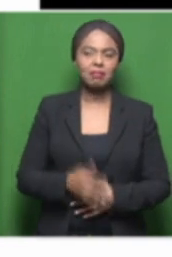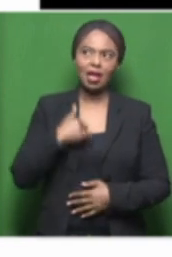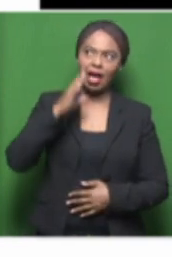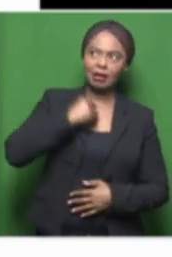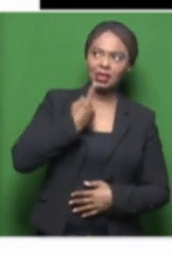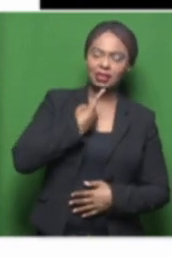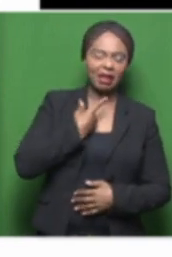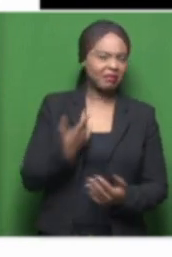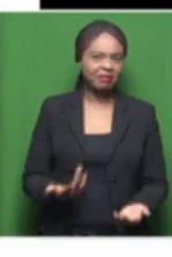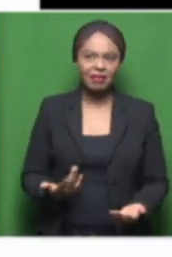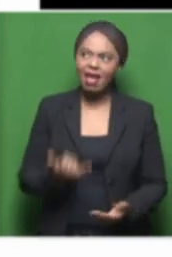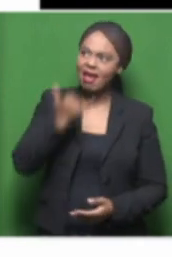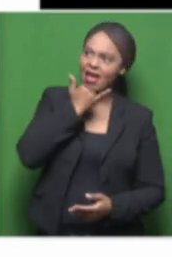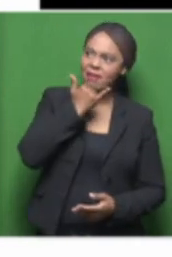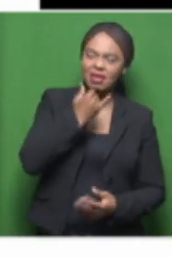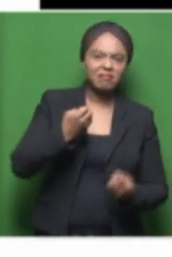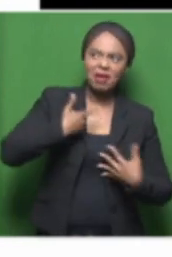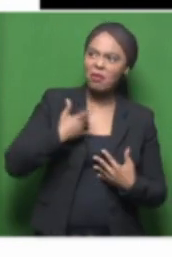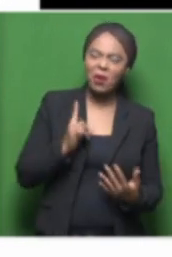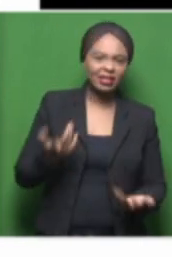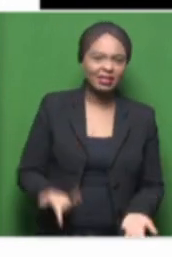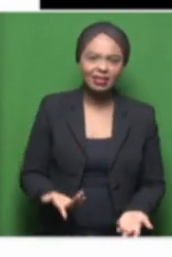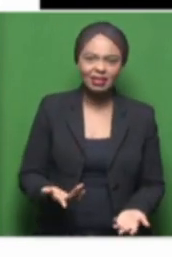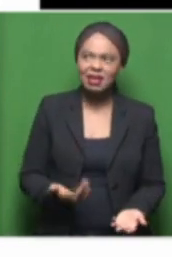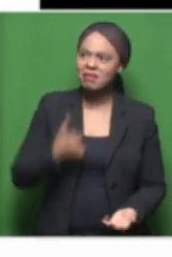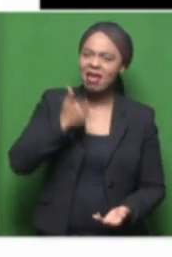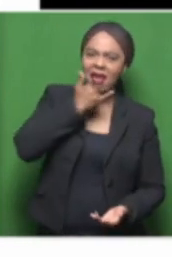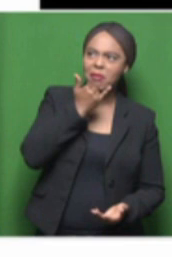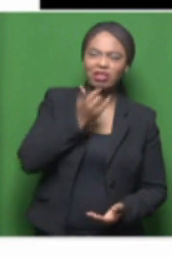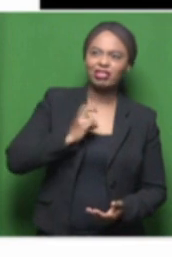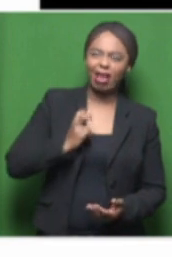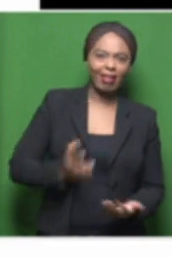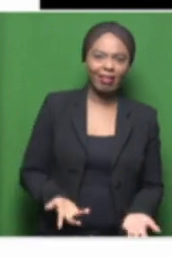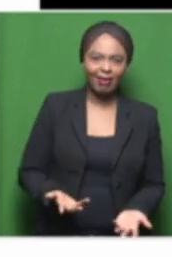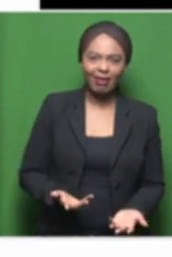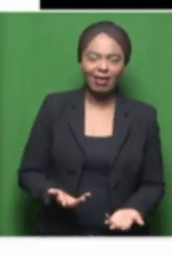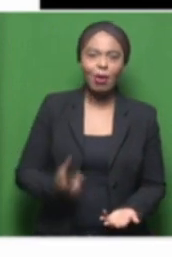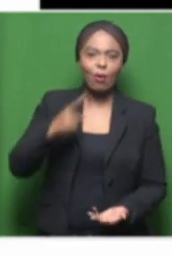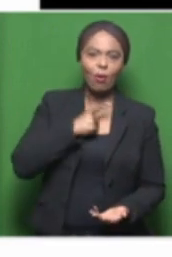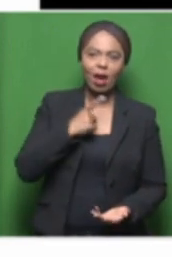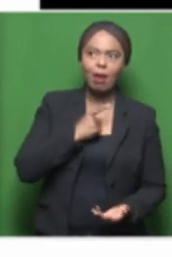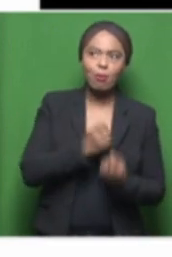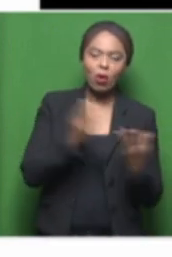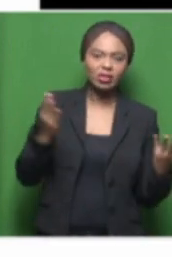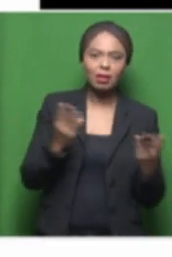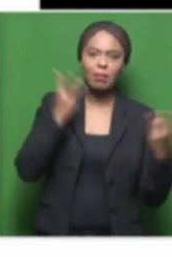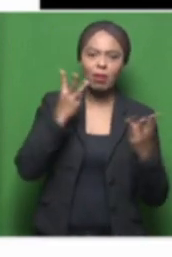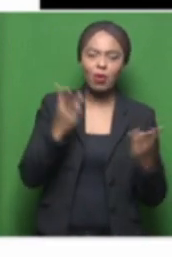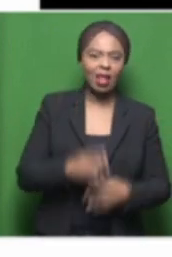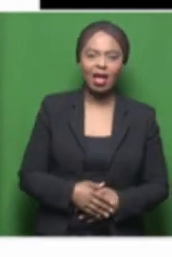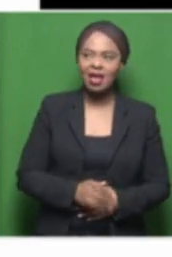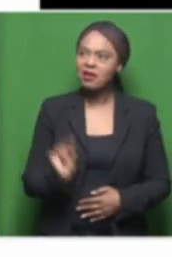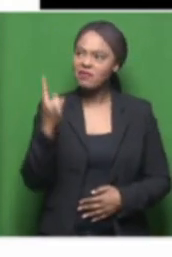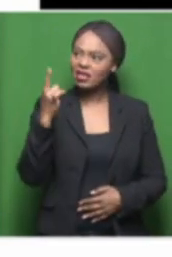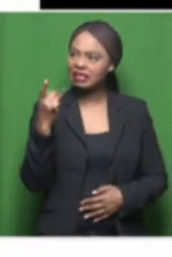what makes me happy? You know, because I feel like a lot of people put others first, but I feel like we should